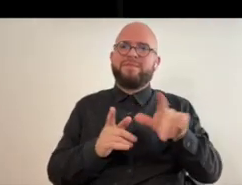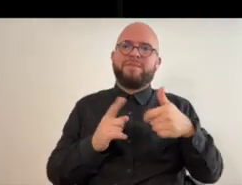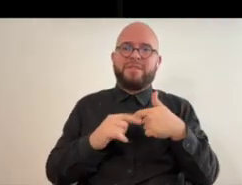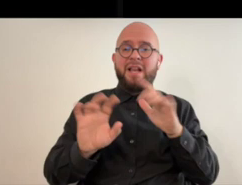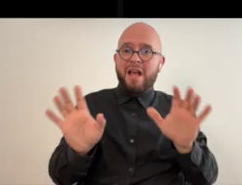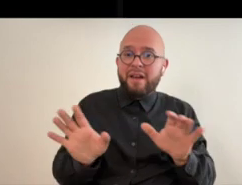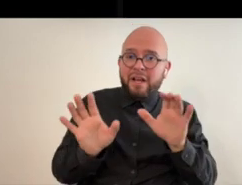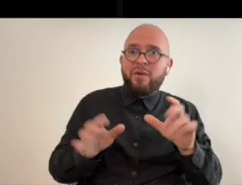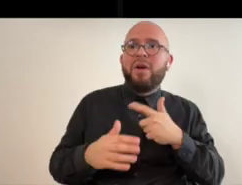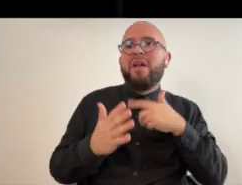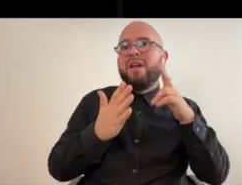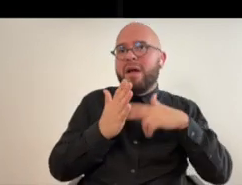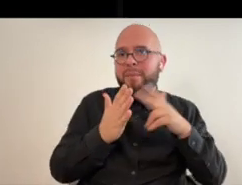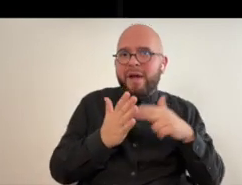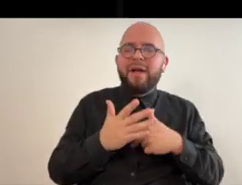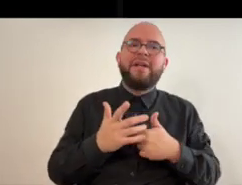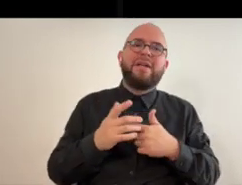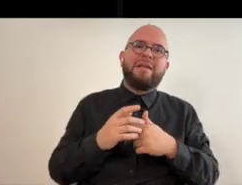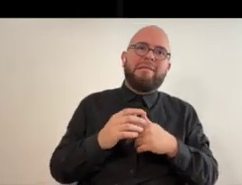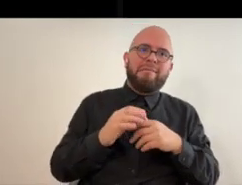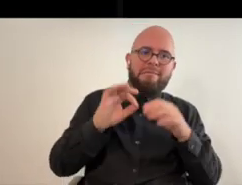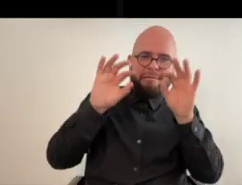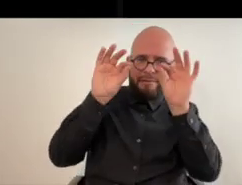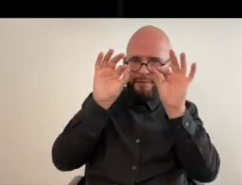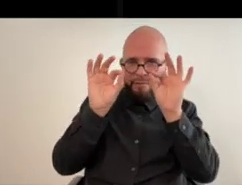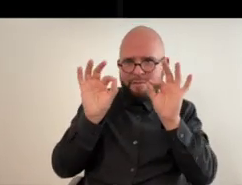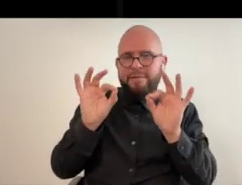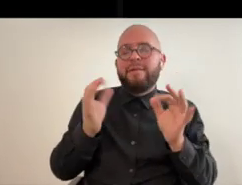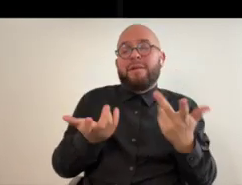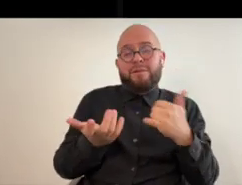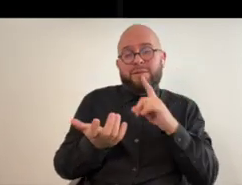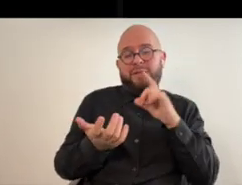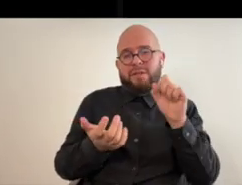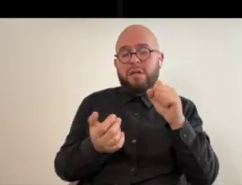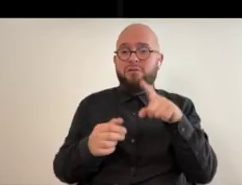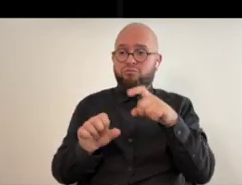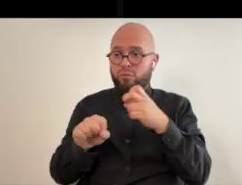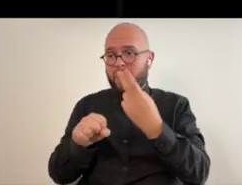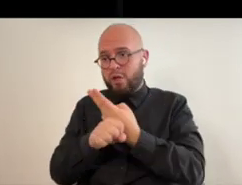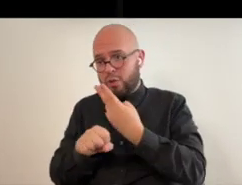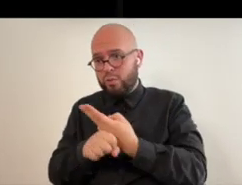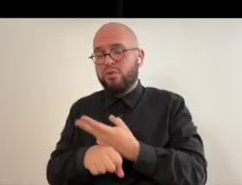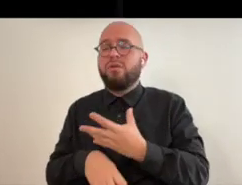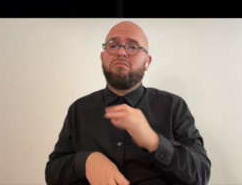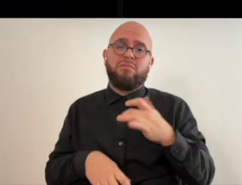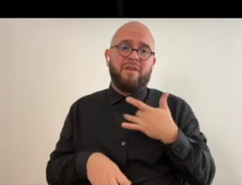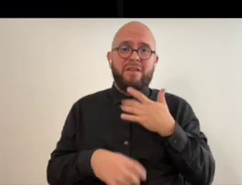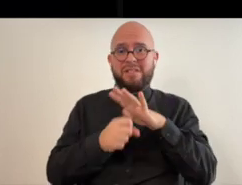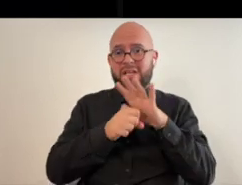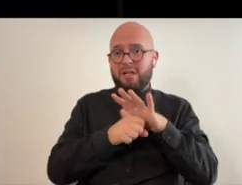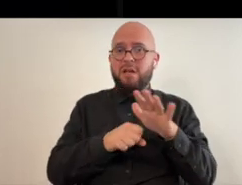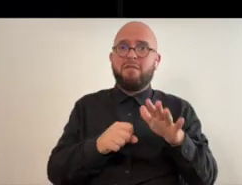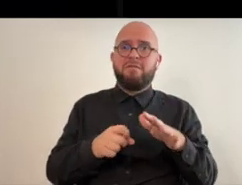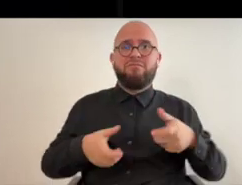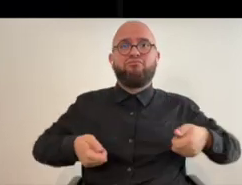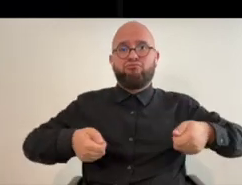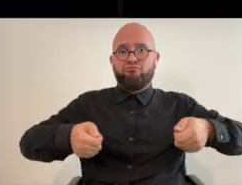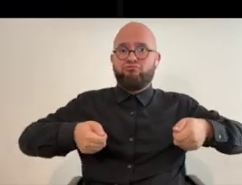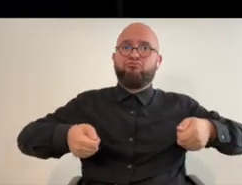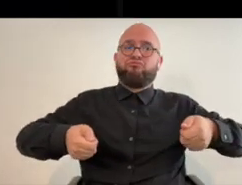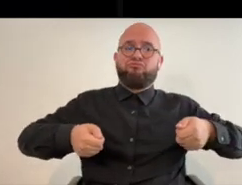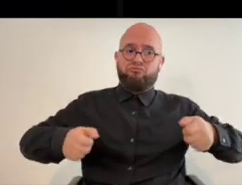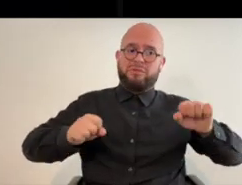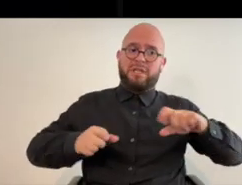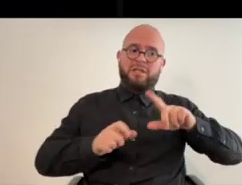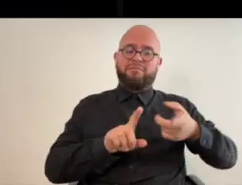then i decorated and painted and embellished it um so again it is practical and there is enough room for someone to push it